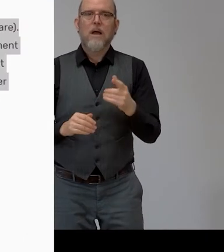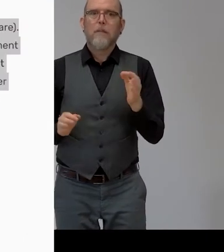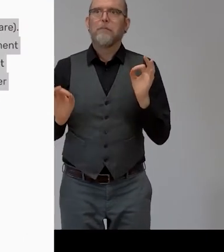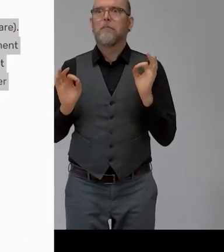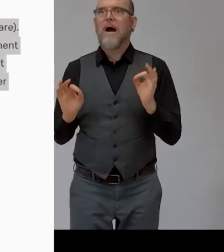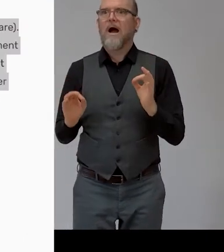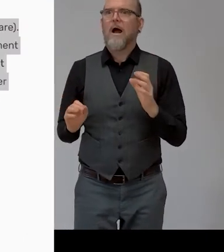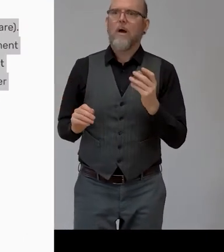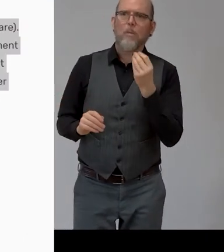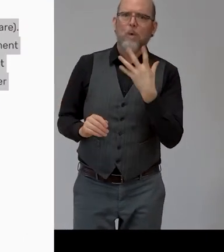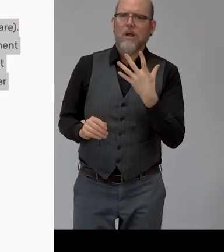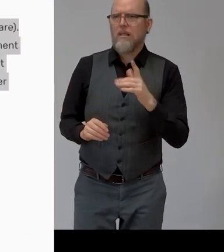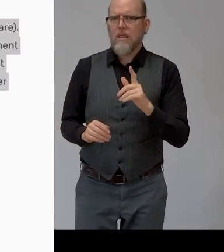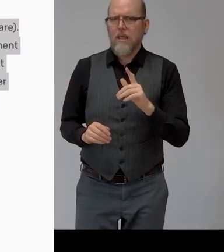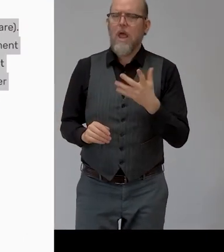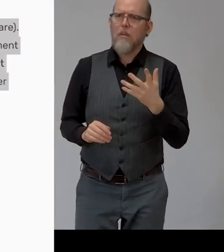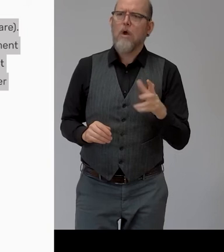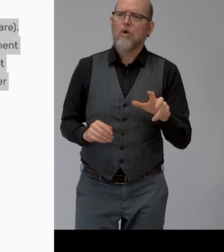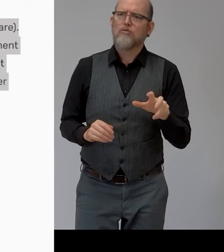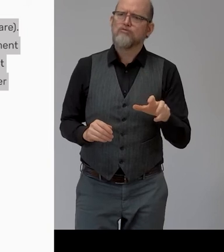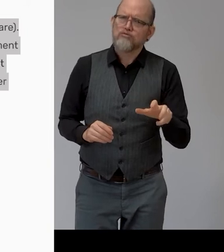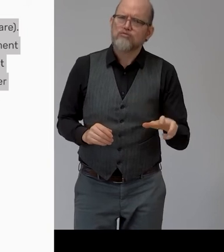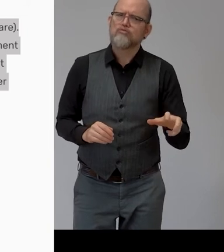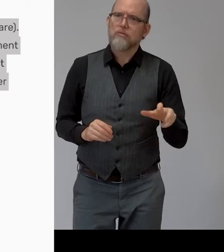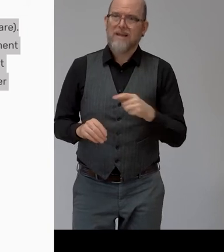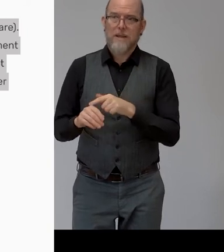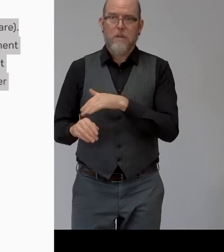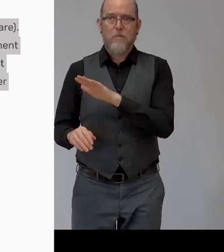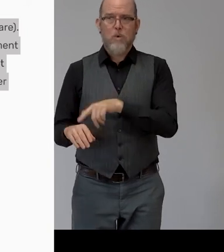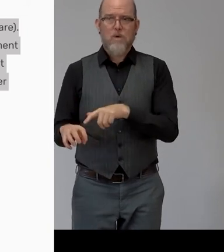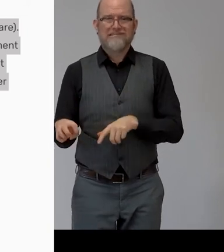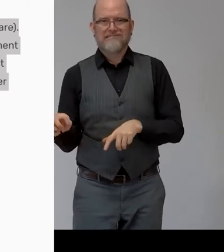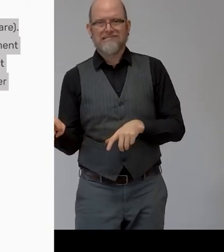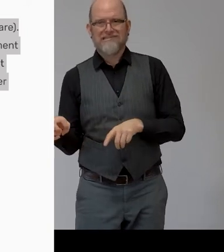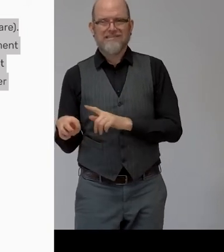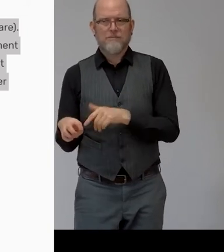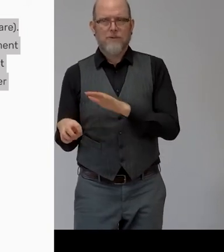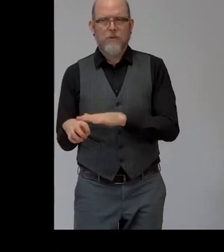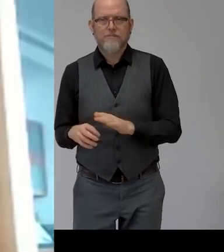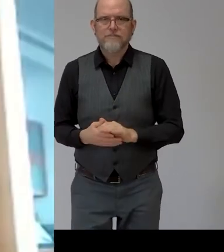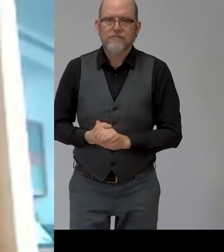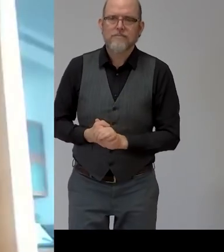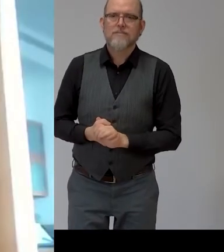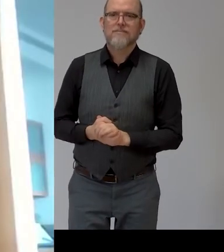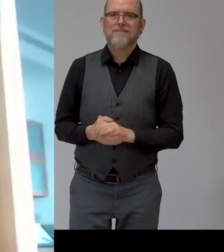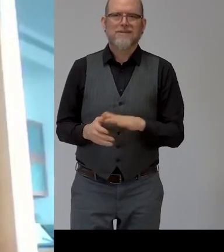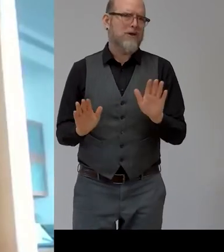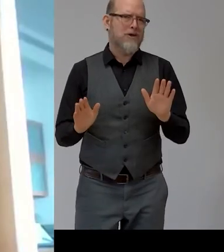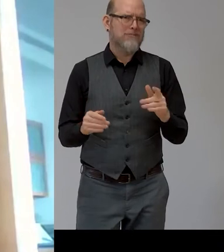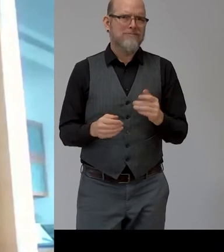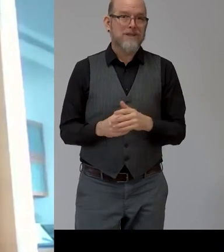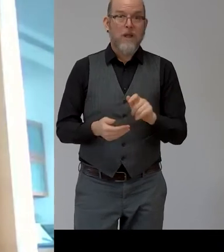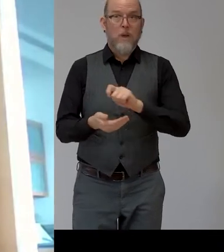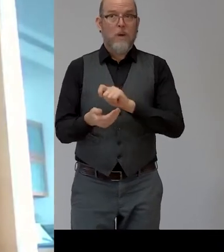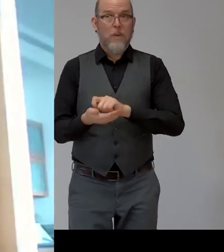uh which makes it uh harder to uh to to write uh obviously in a clear